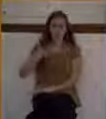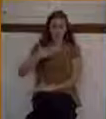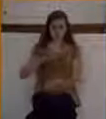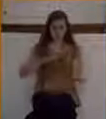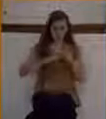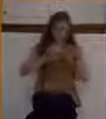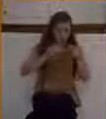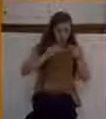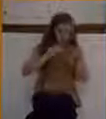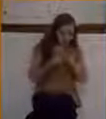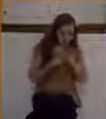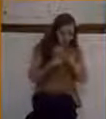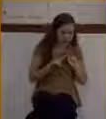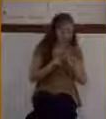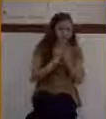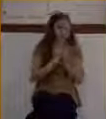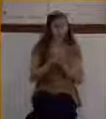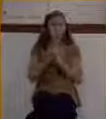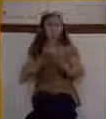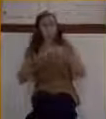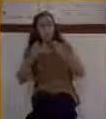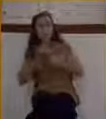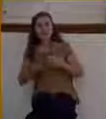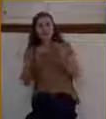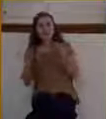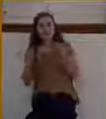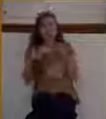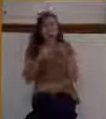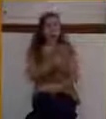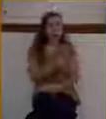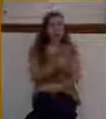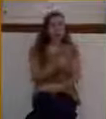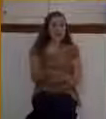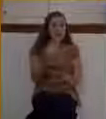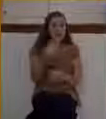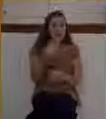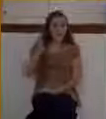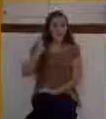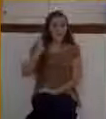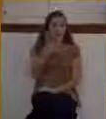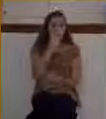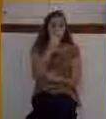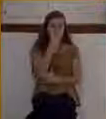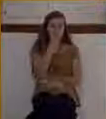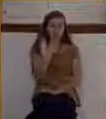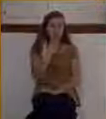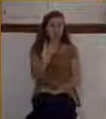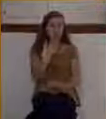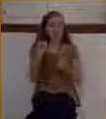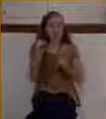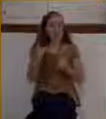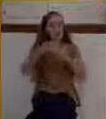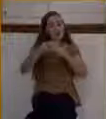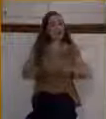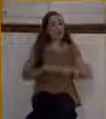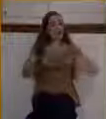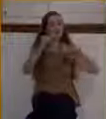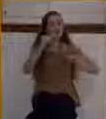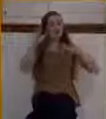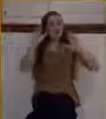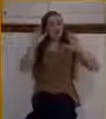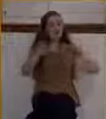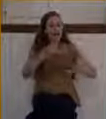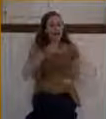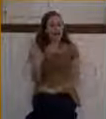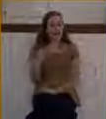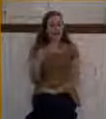and he was blind Bartimaeus. No longer was he blind Bartimaeus, but just blessed Bartimaeus. He had received the touch of the Lord. And by the